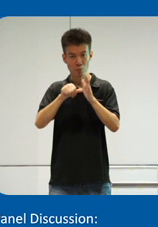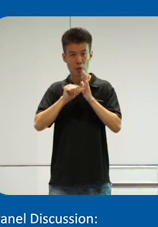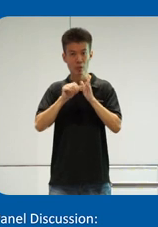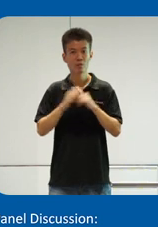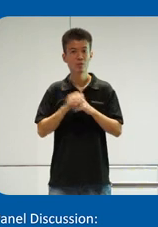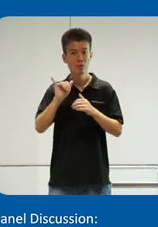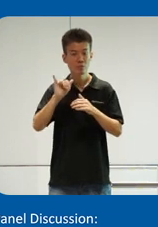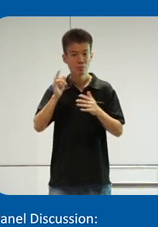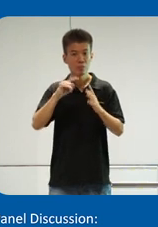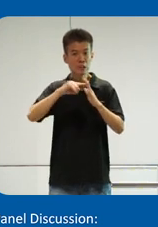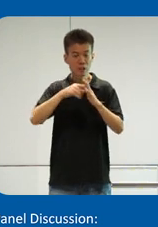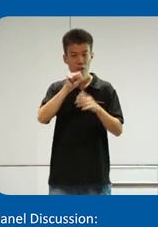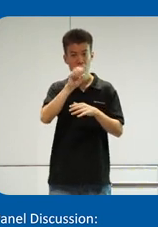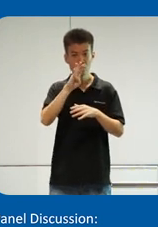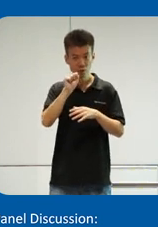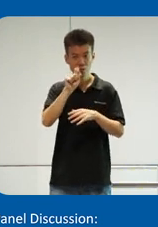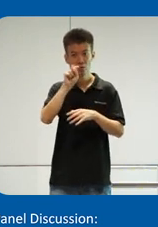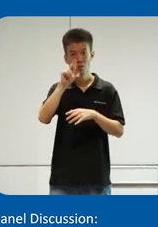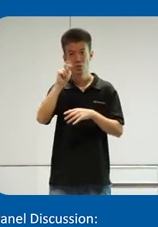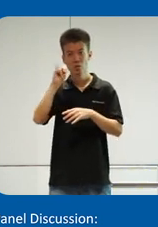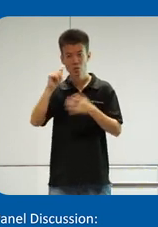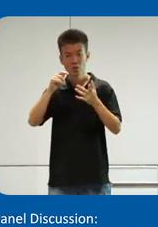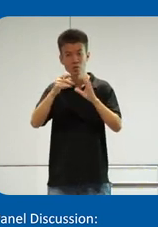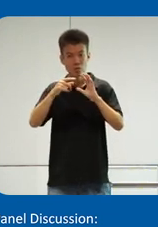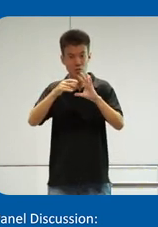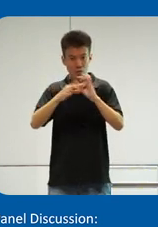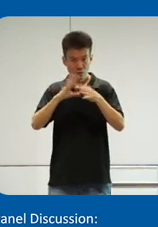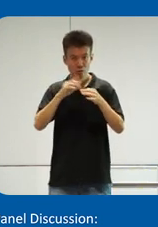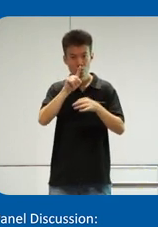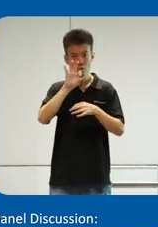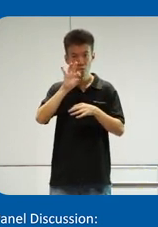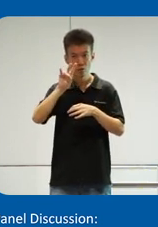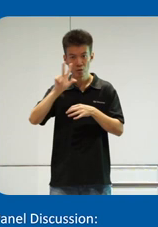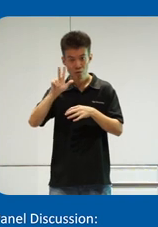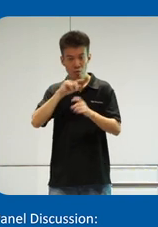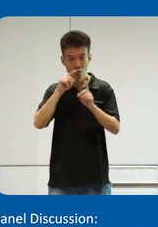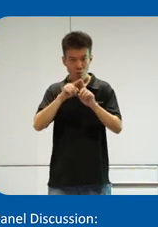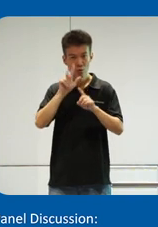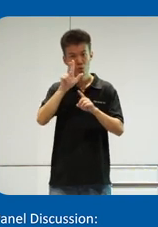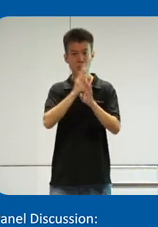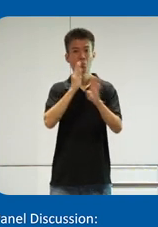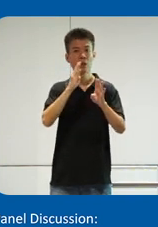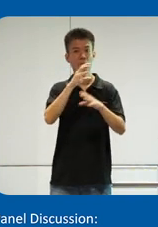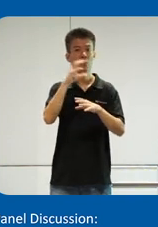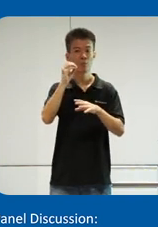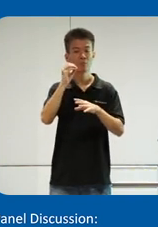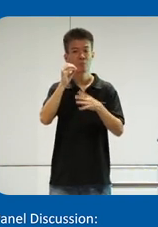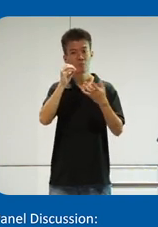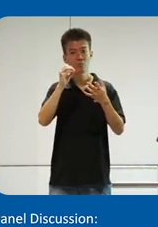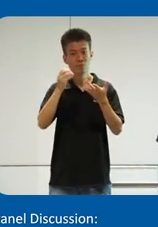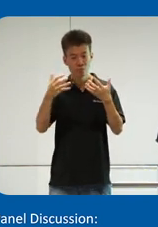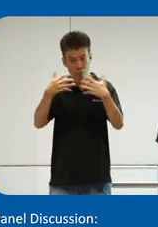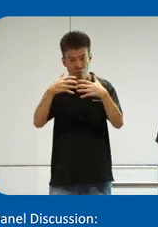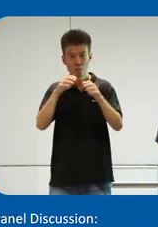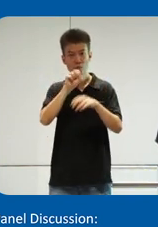you know, it all started, the SBS Transit family story just started in 1973, when three bus companies amalgamated to